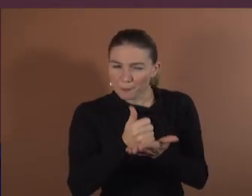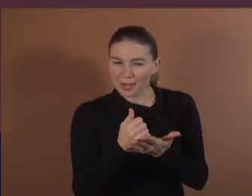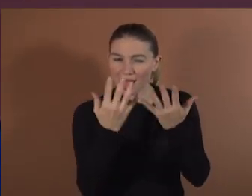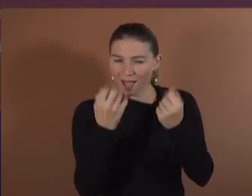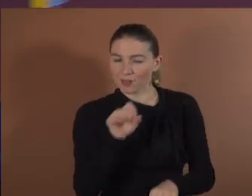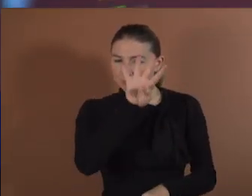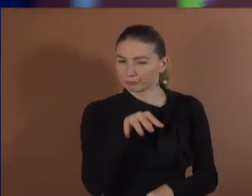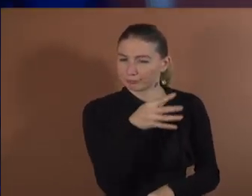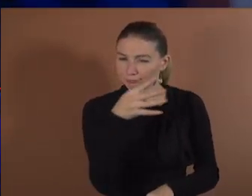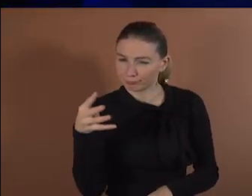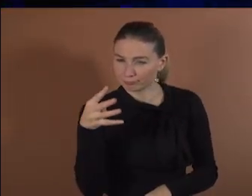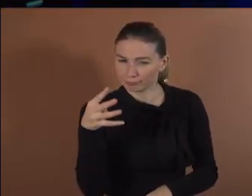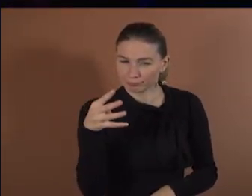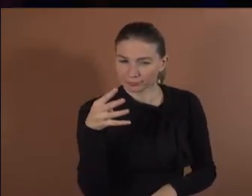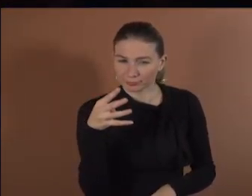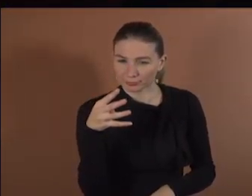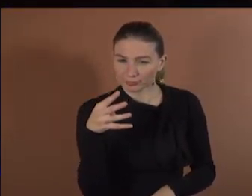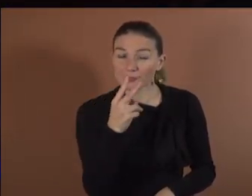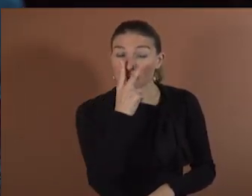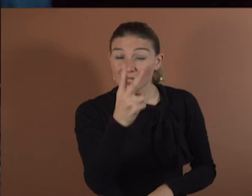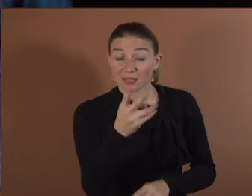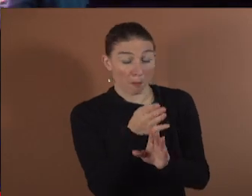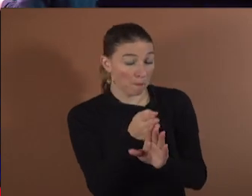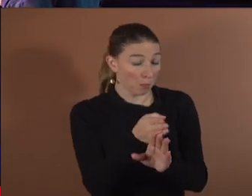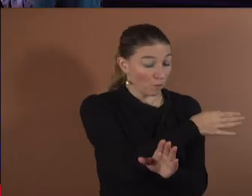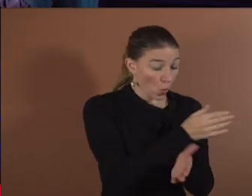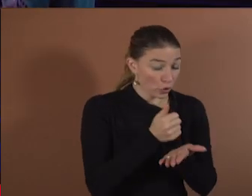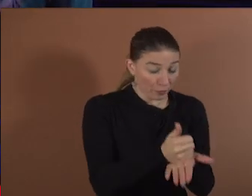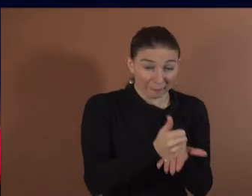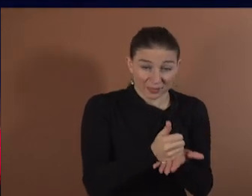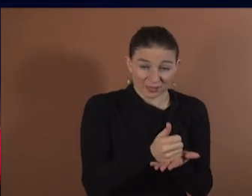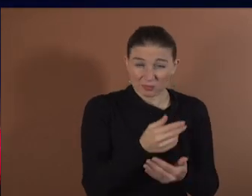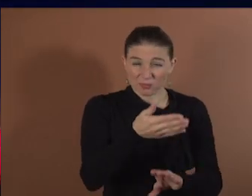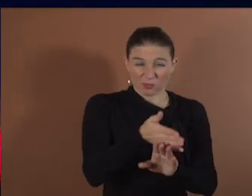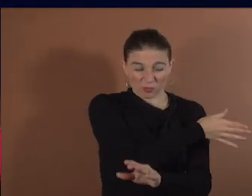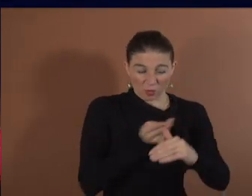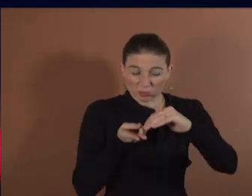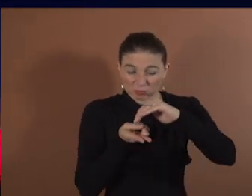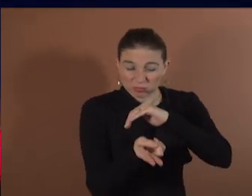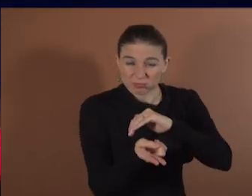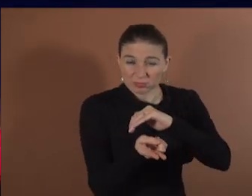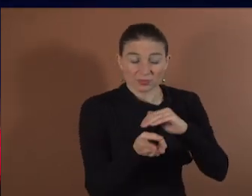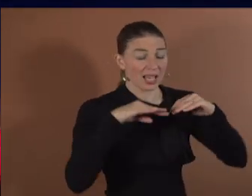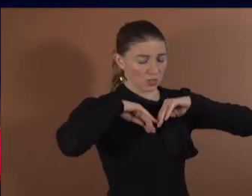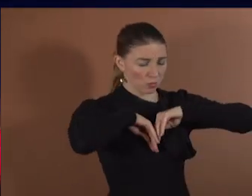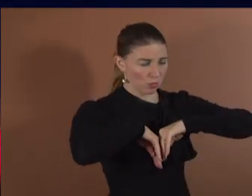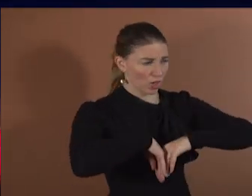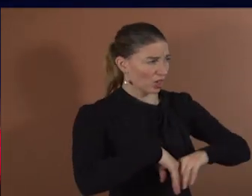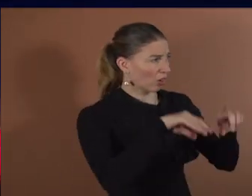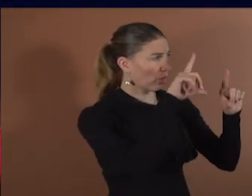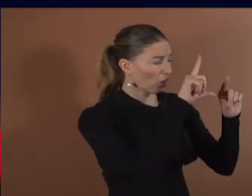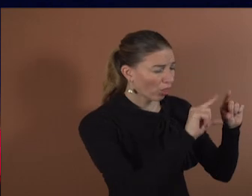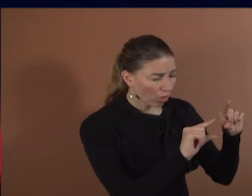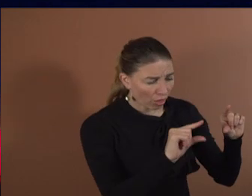bars after our treatment. And you can see that indeed, the depression scores go substantially down in